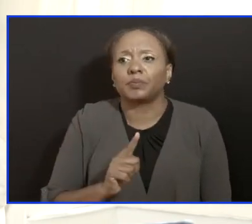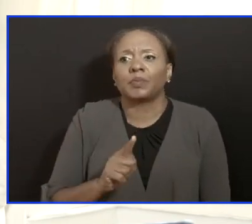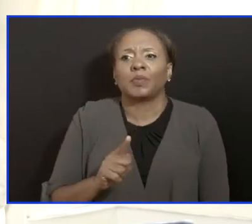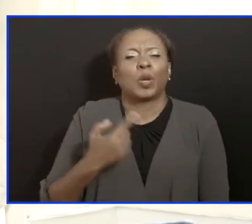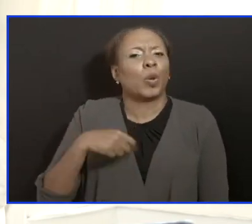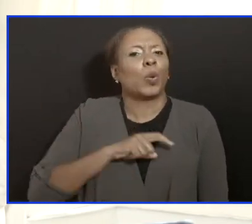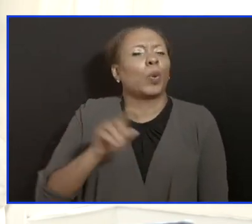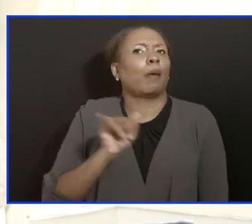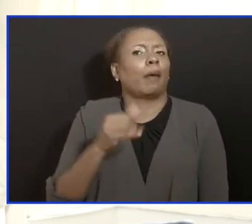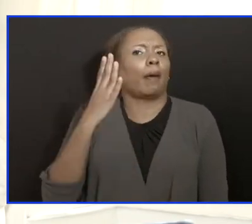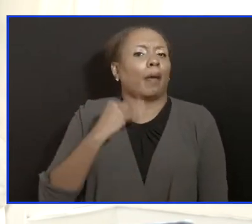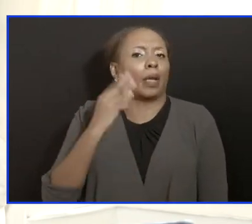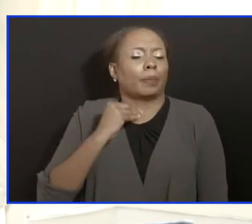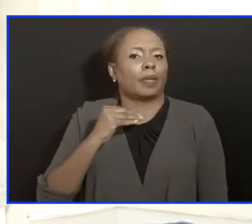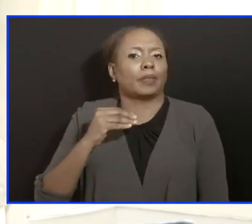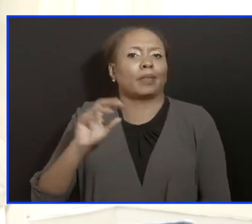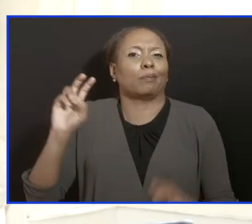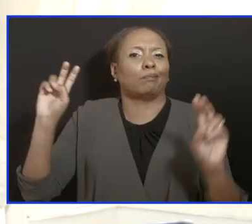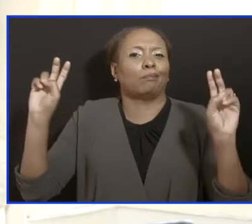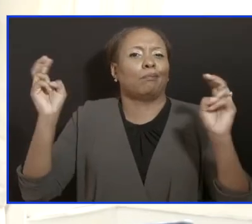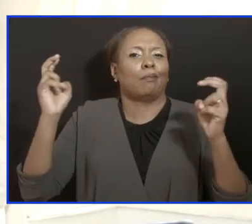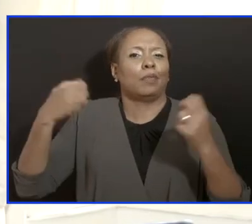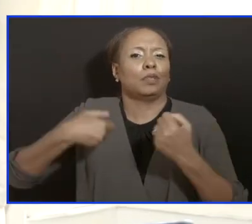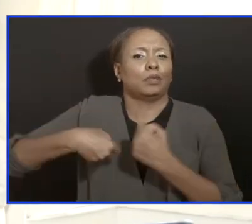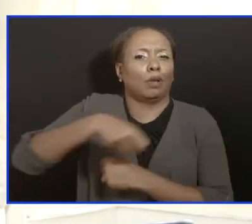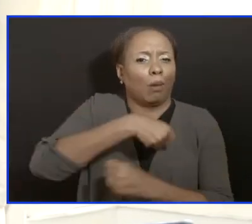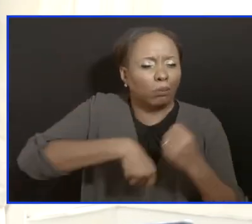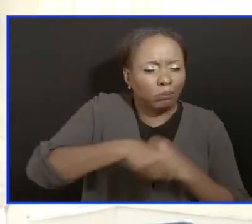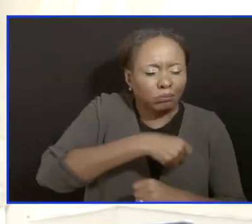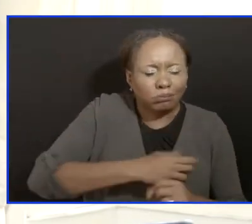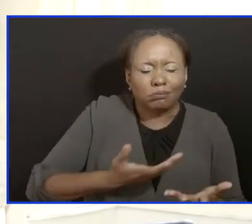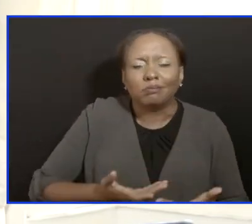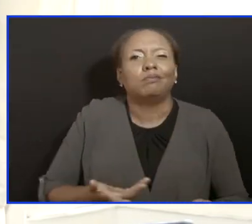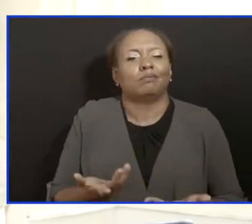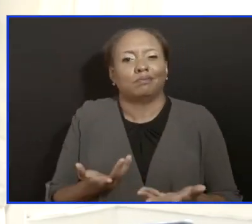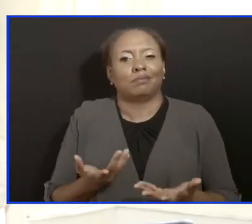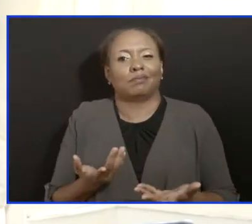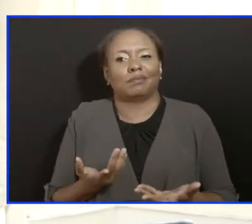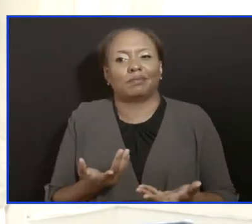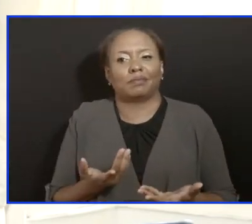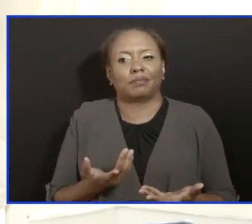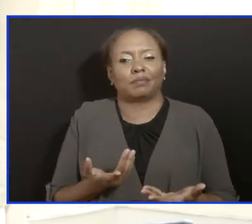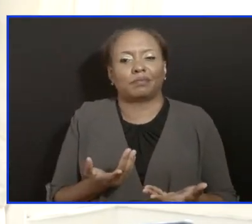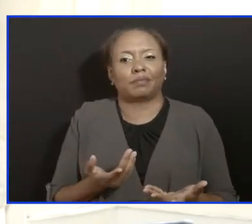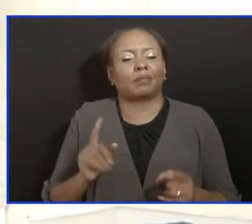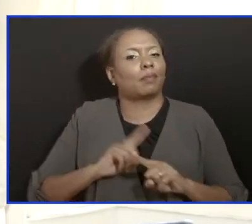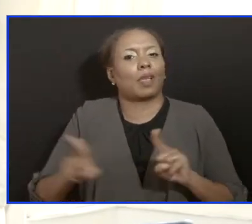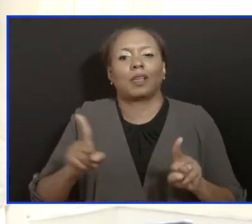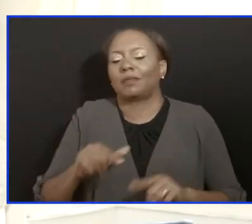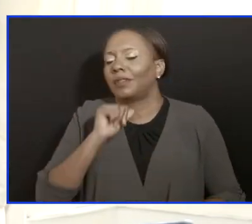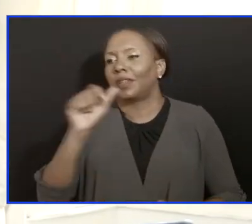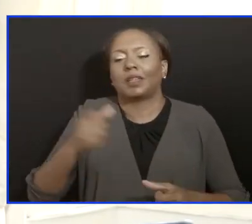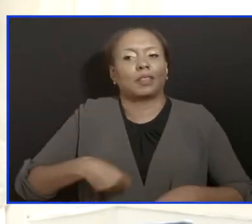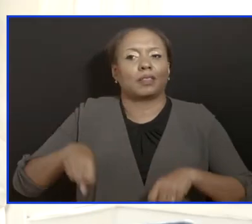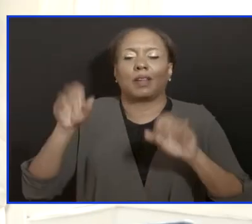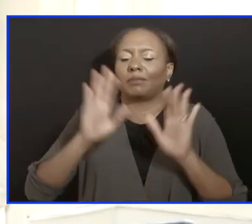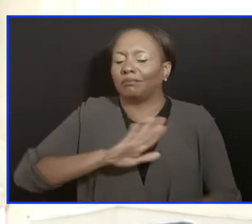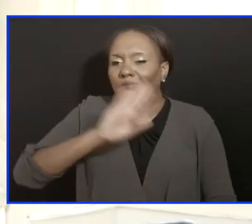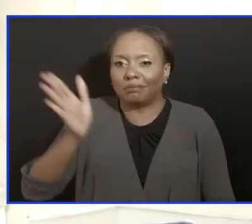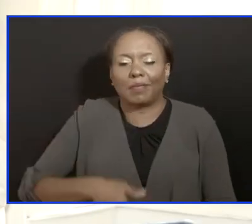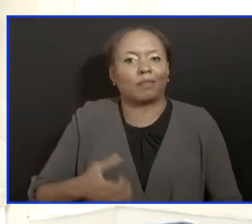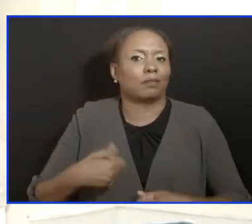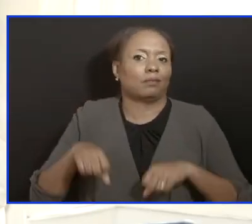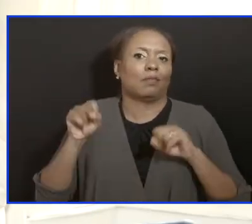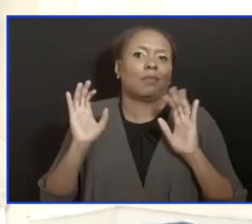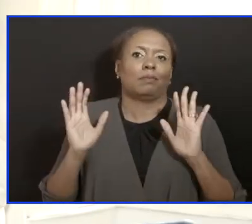in saying that we certainly are not giving up. Certainly we will never give up.